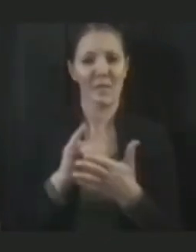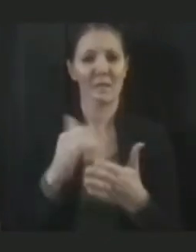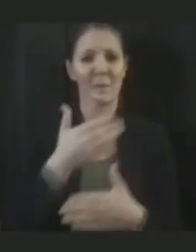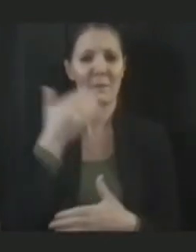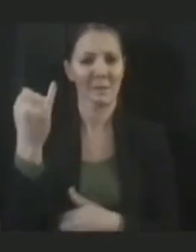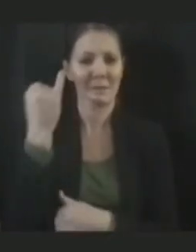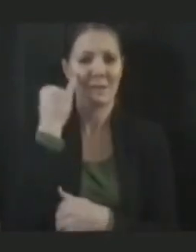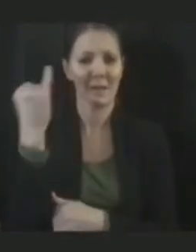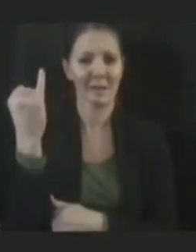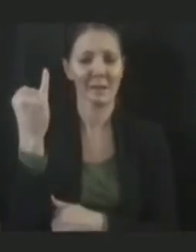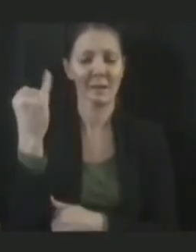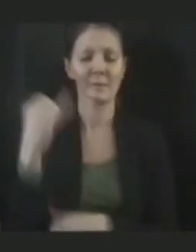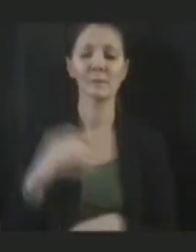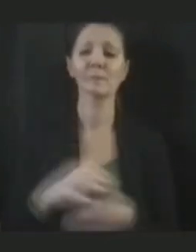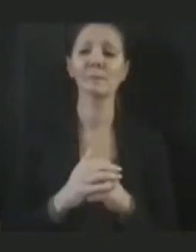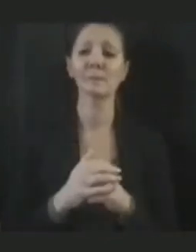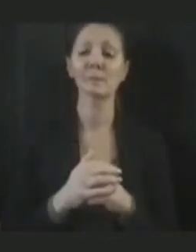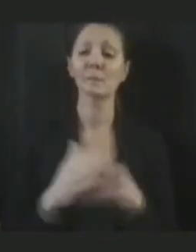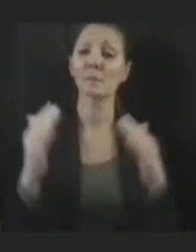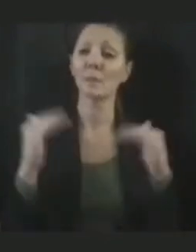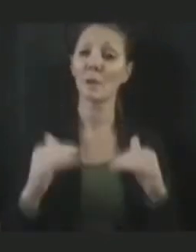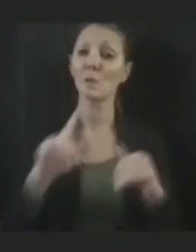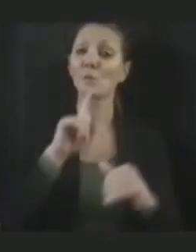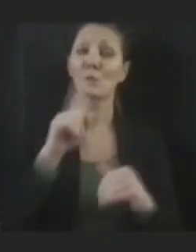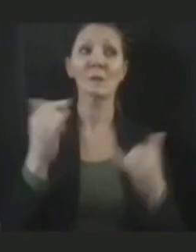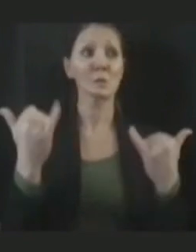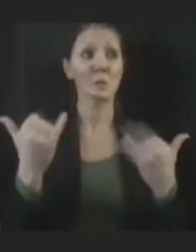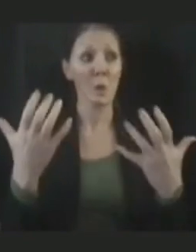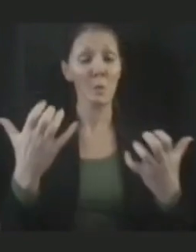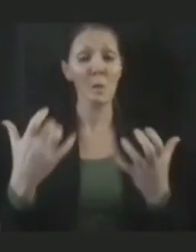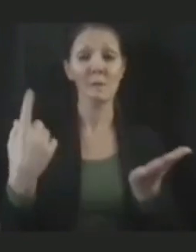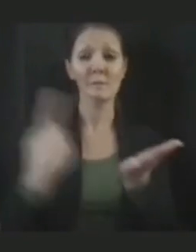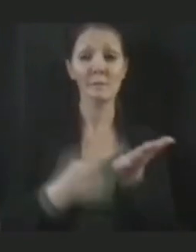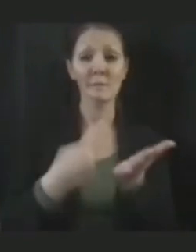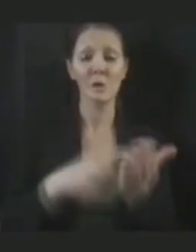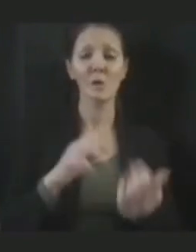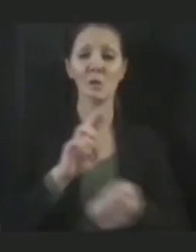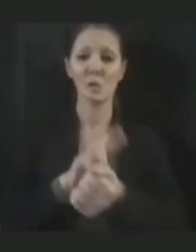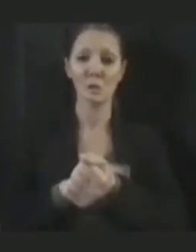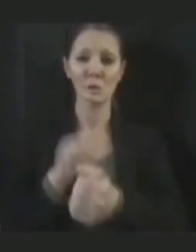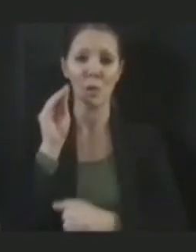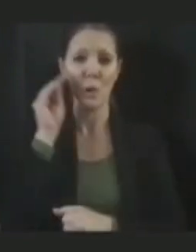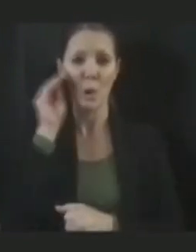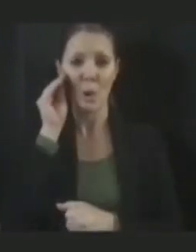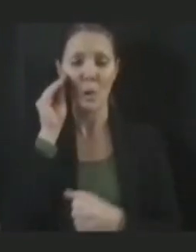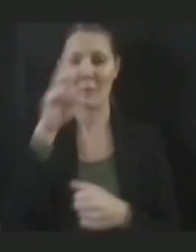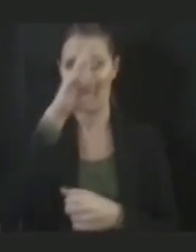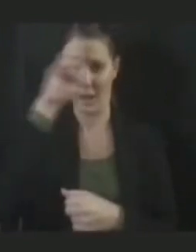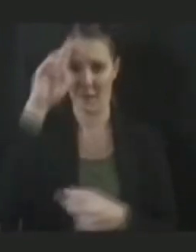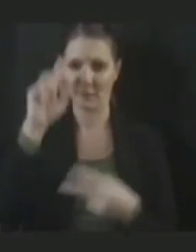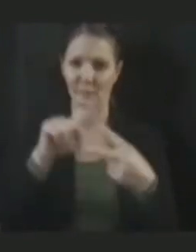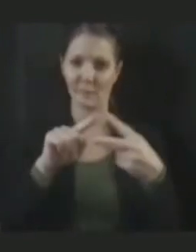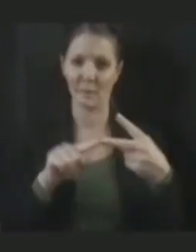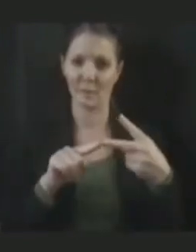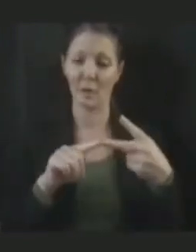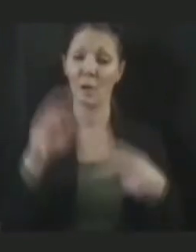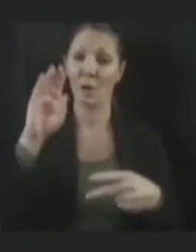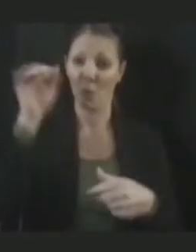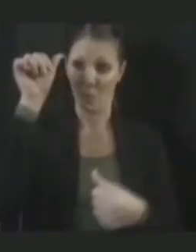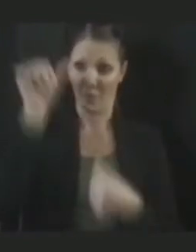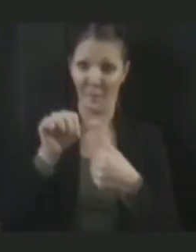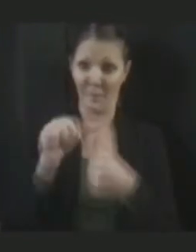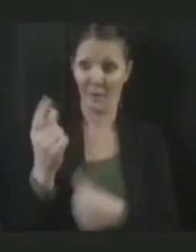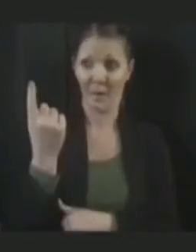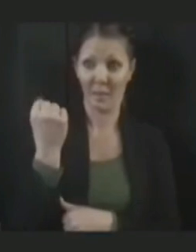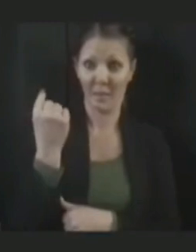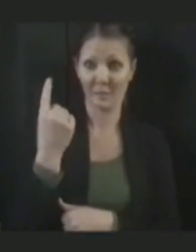to talk to you about is nursing homes and hospitals. Nursing homes, as you remember, were particularly hard hit a year and a